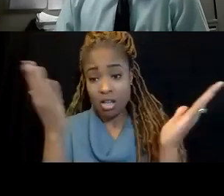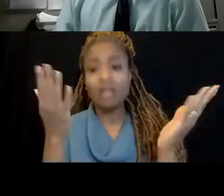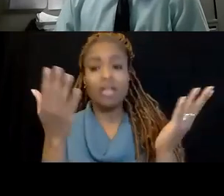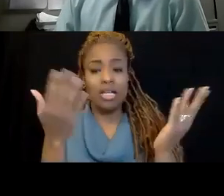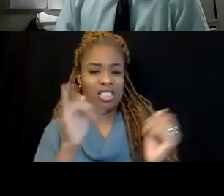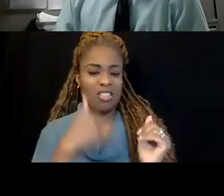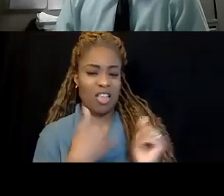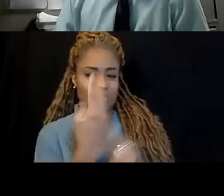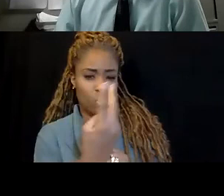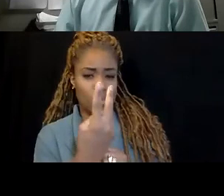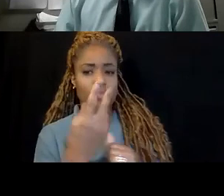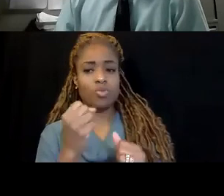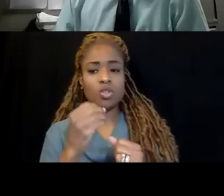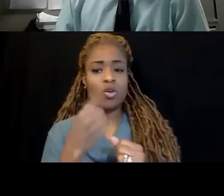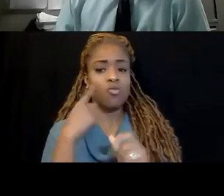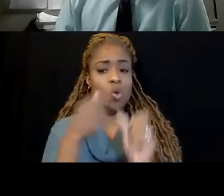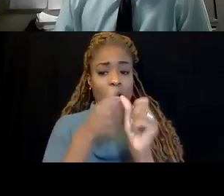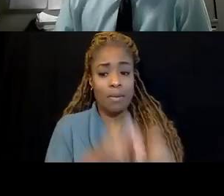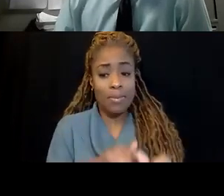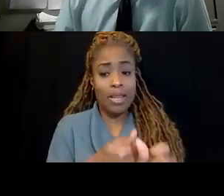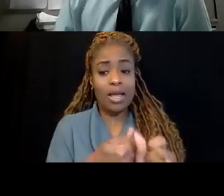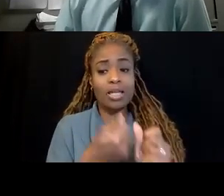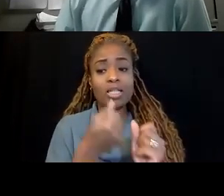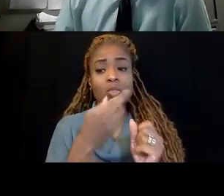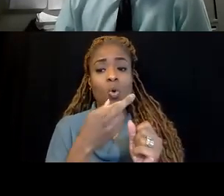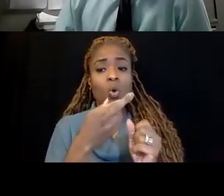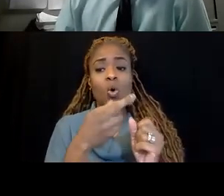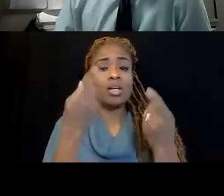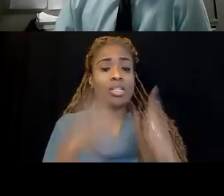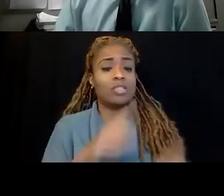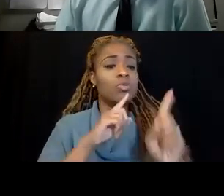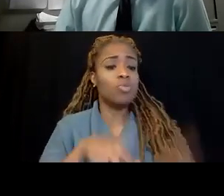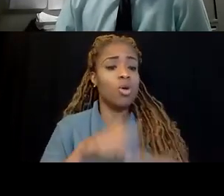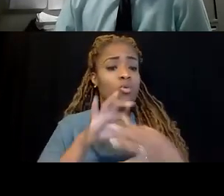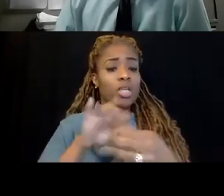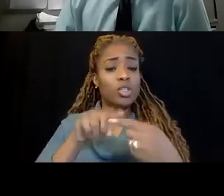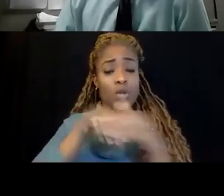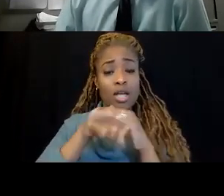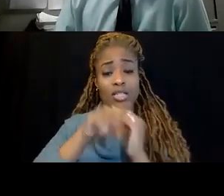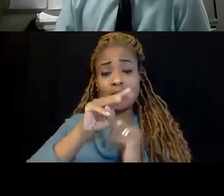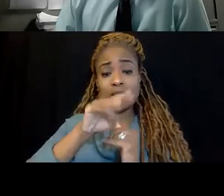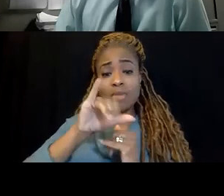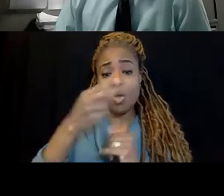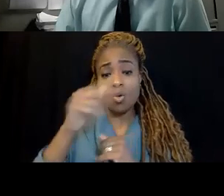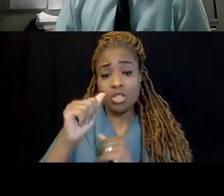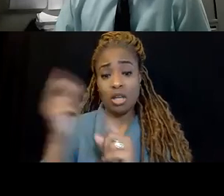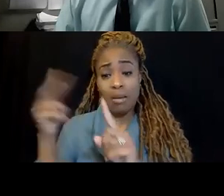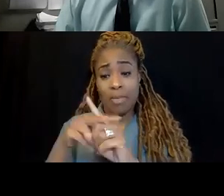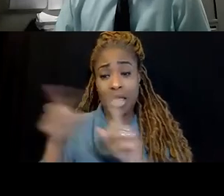right here. Let's see. For compliance purposes or incident reports related to access, does MIOSHA apply these rules as well?